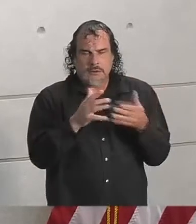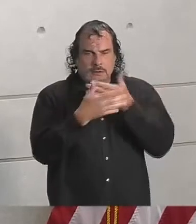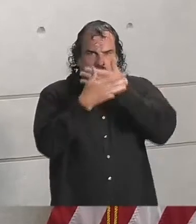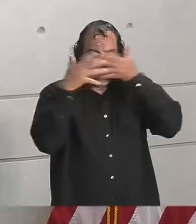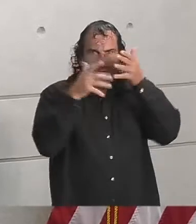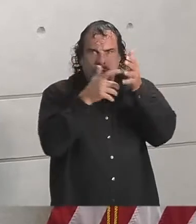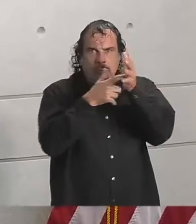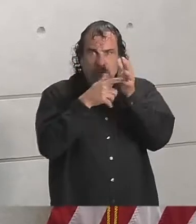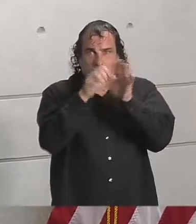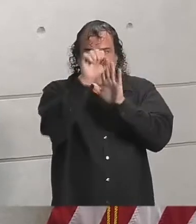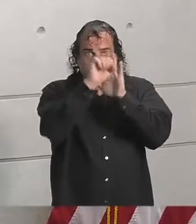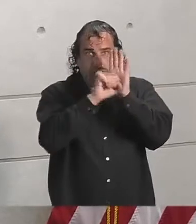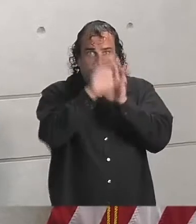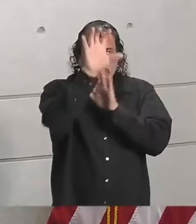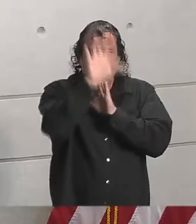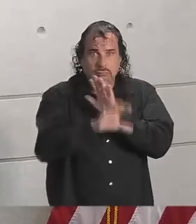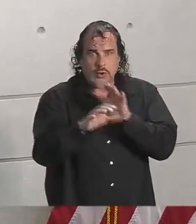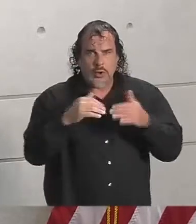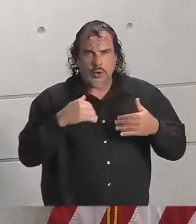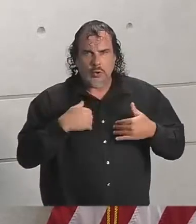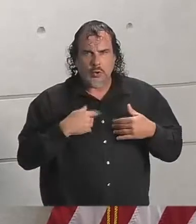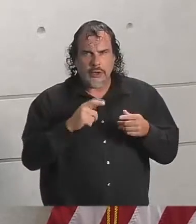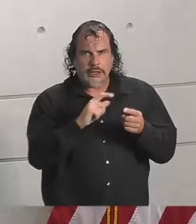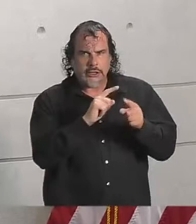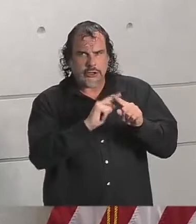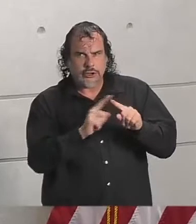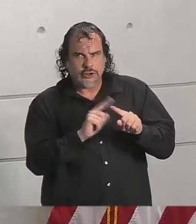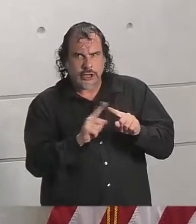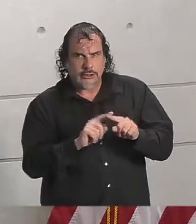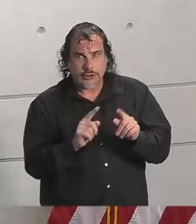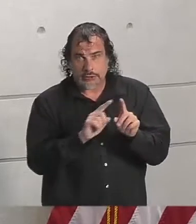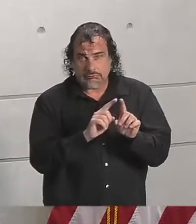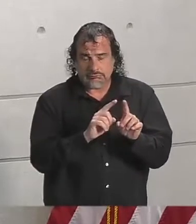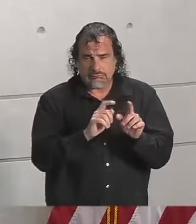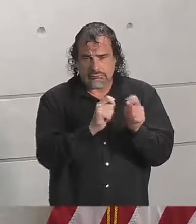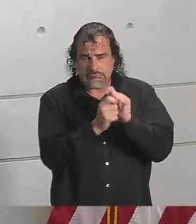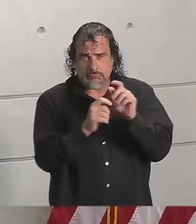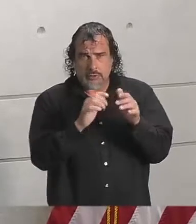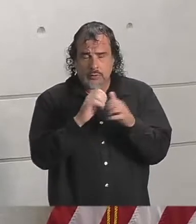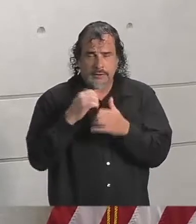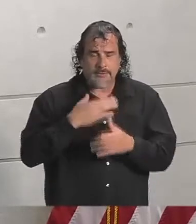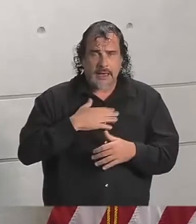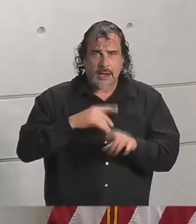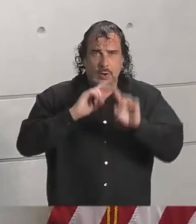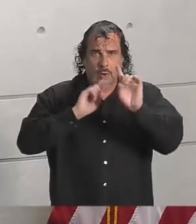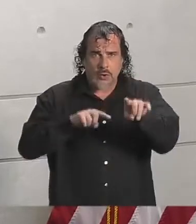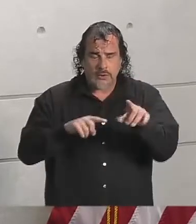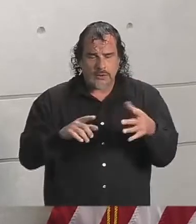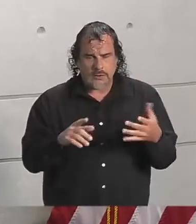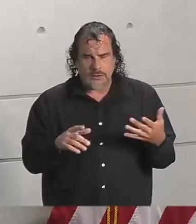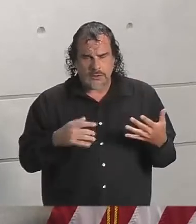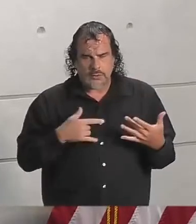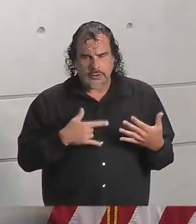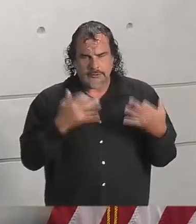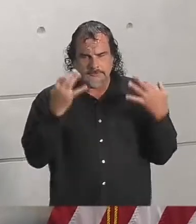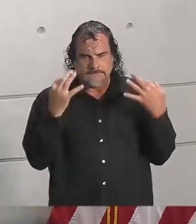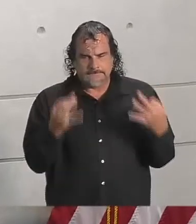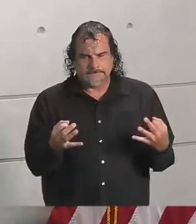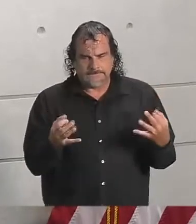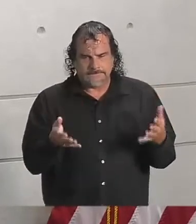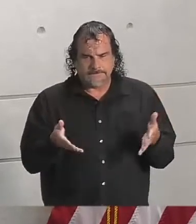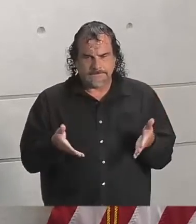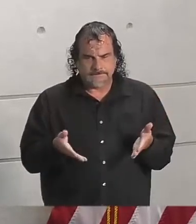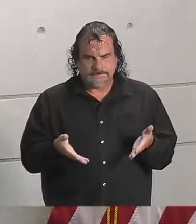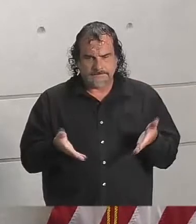We did make several changes to the EO. We made the decision to allow,